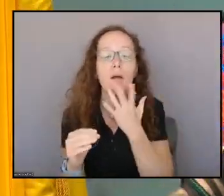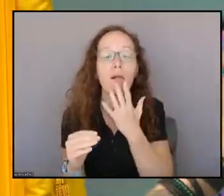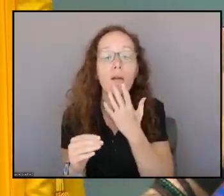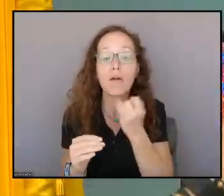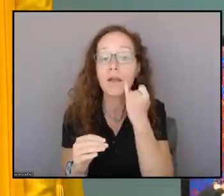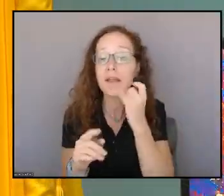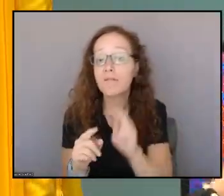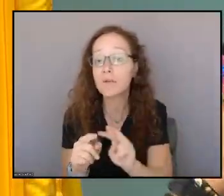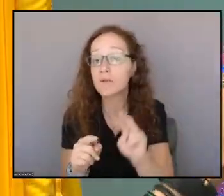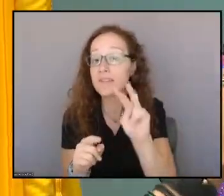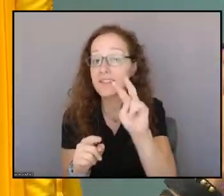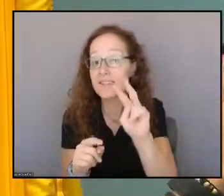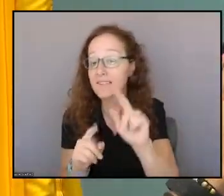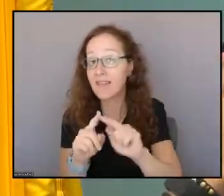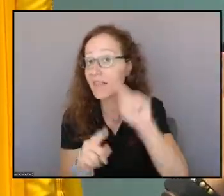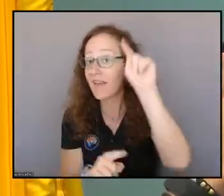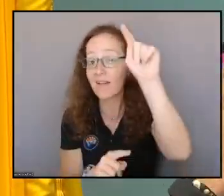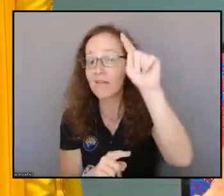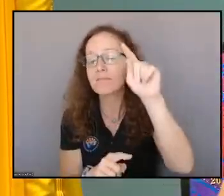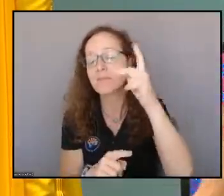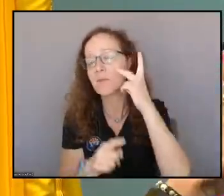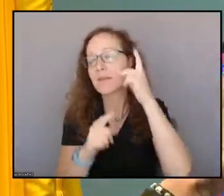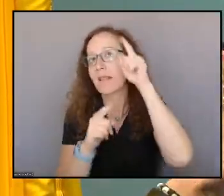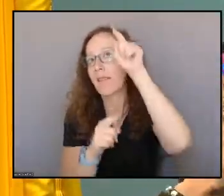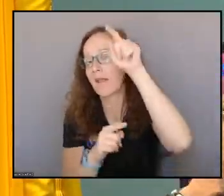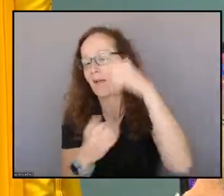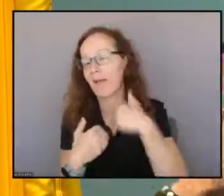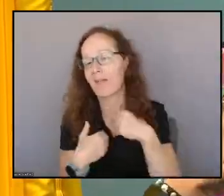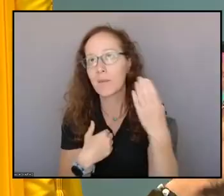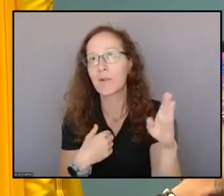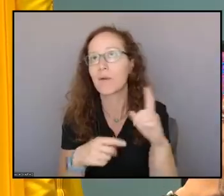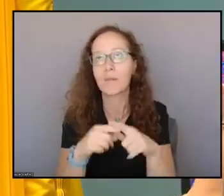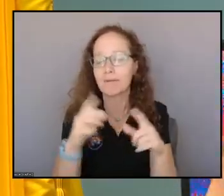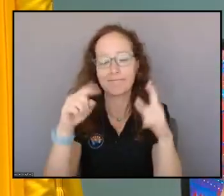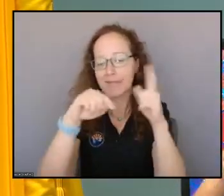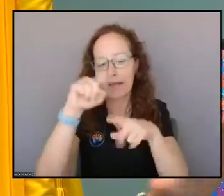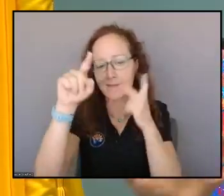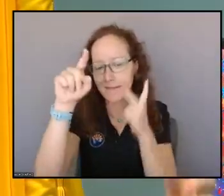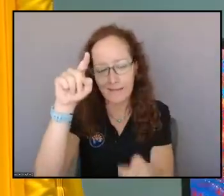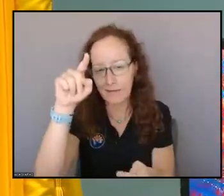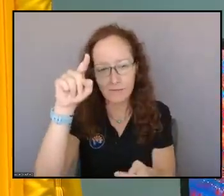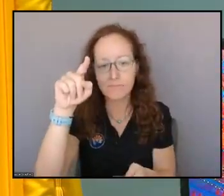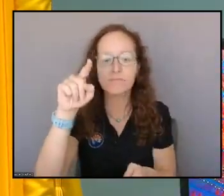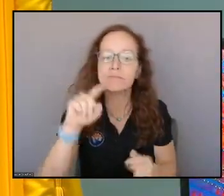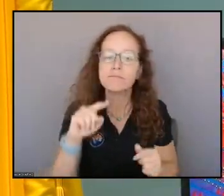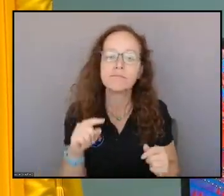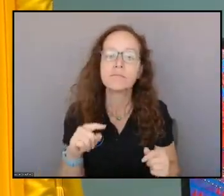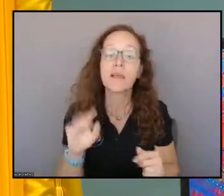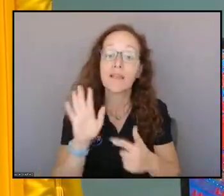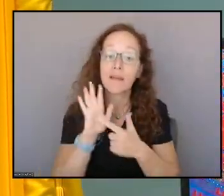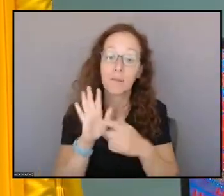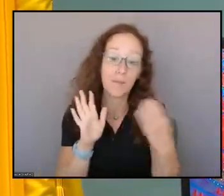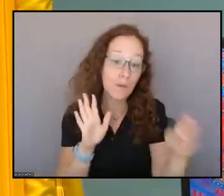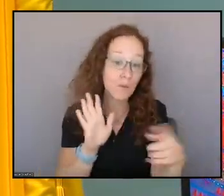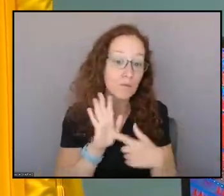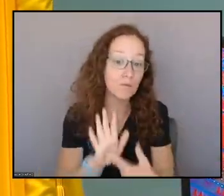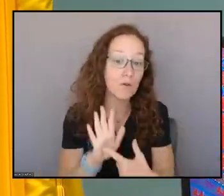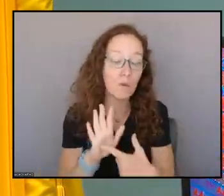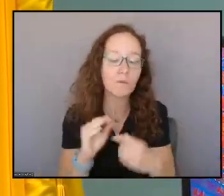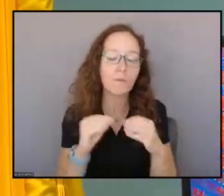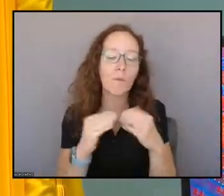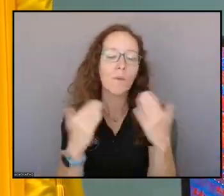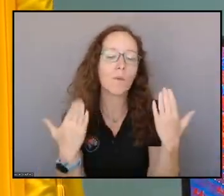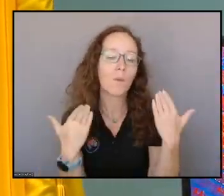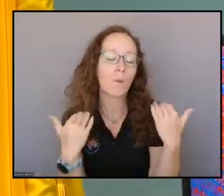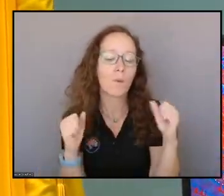we would be able to see some of the blues in there as well. And that's an indicator of that cooler air mass that is starting to